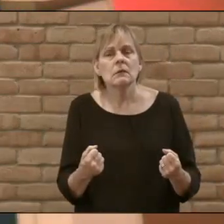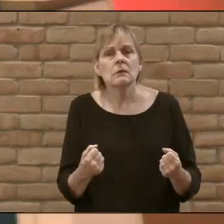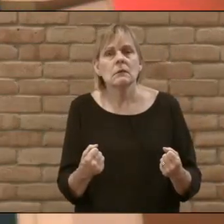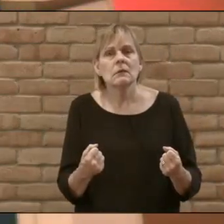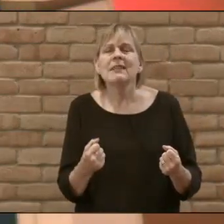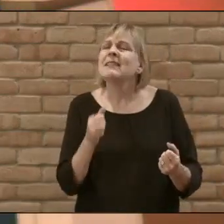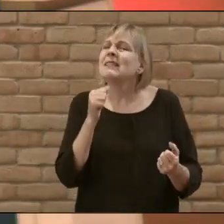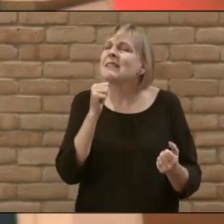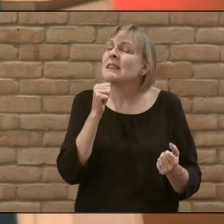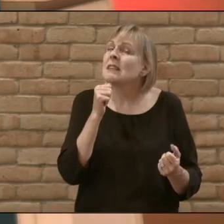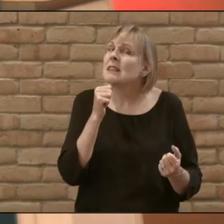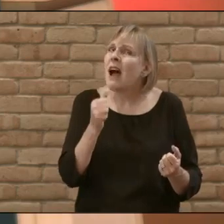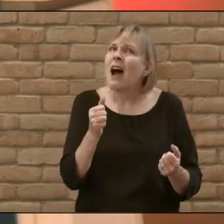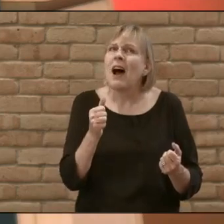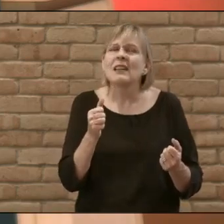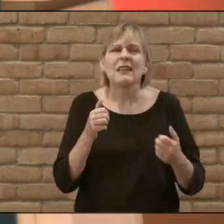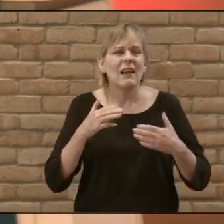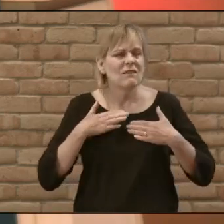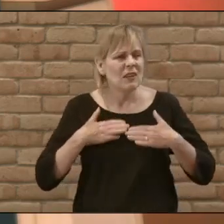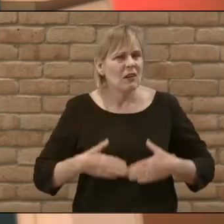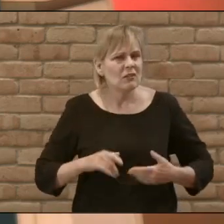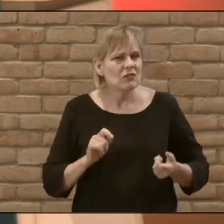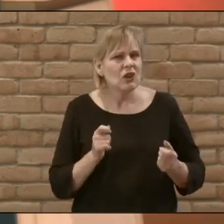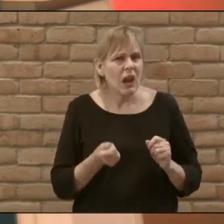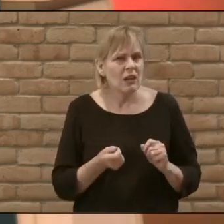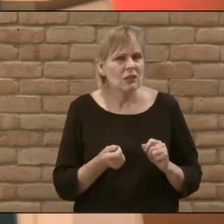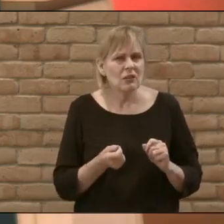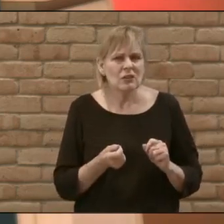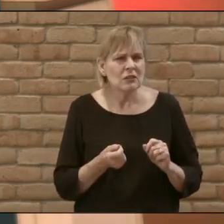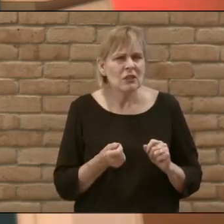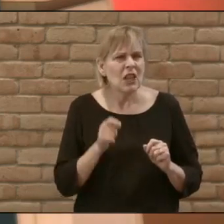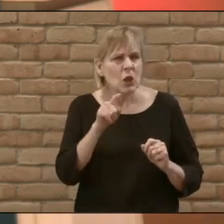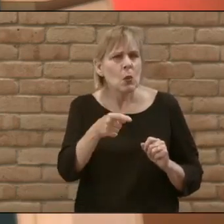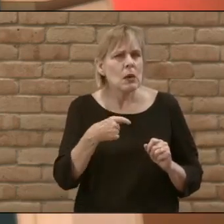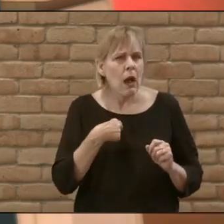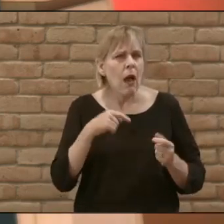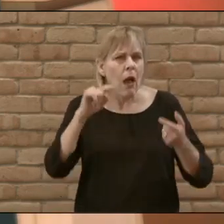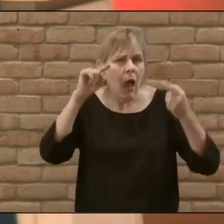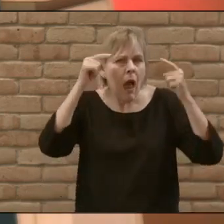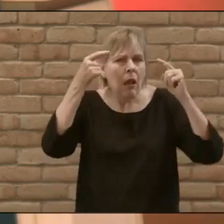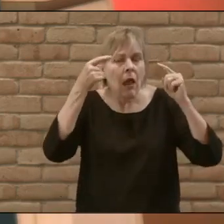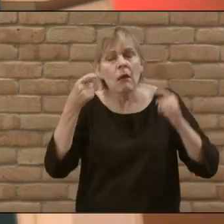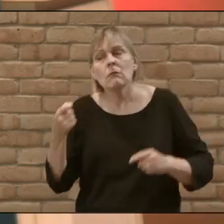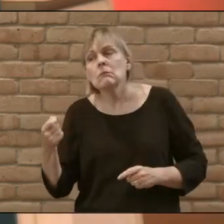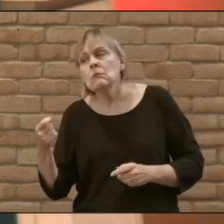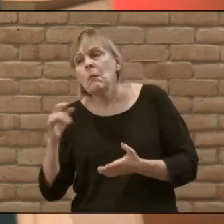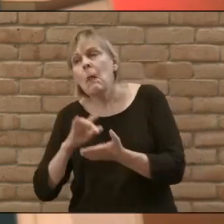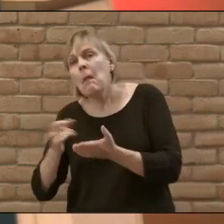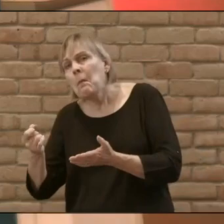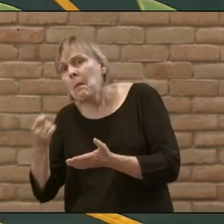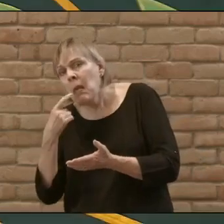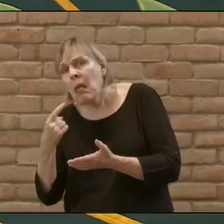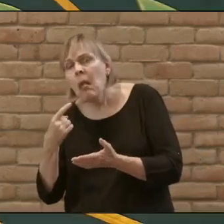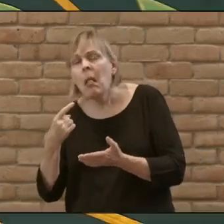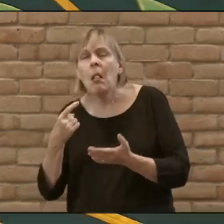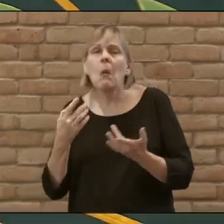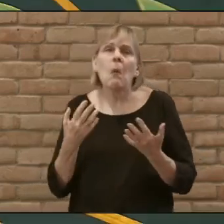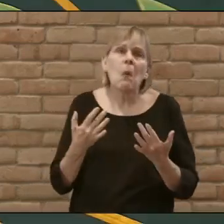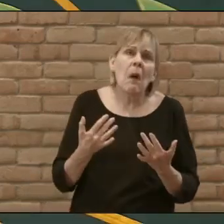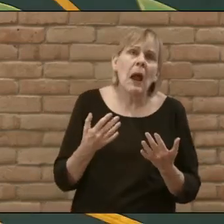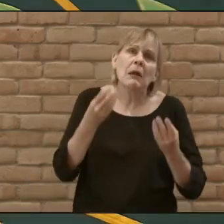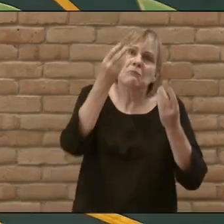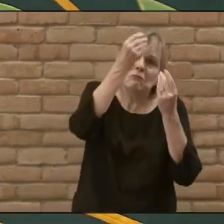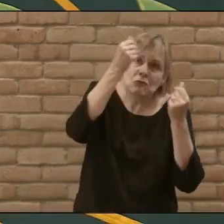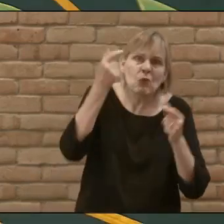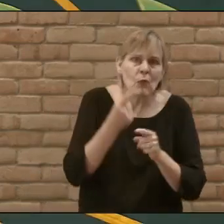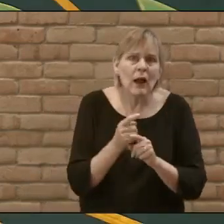is not like a physiological change like when you or I have a headache and we maybe take some Tylenol or Ibuprofen and wait for it to kick